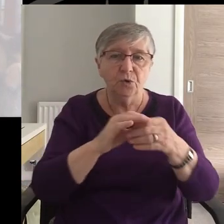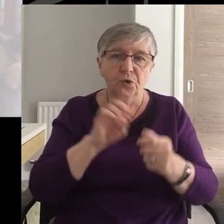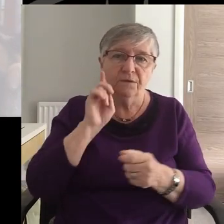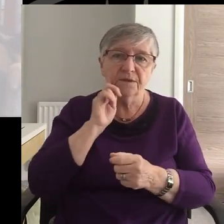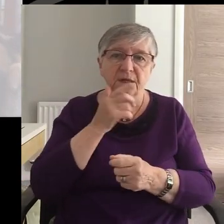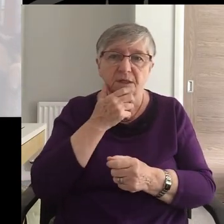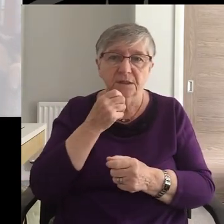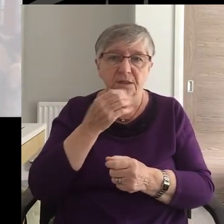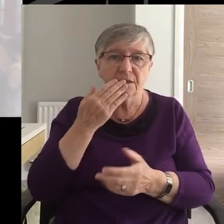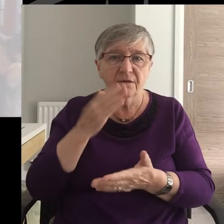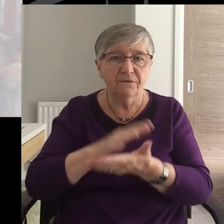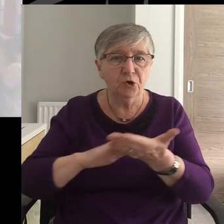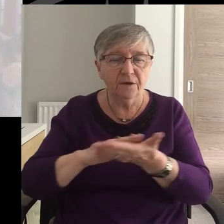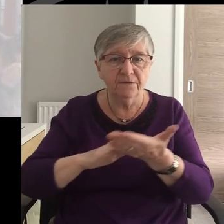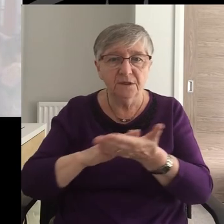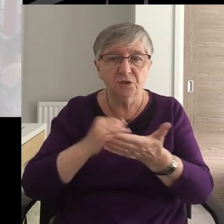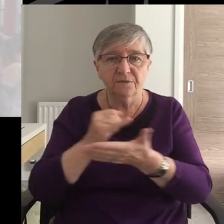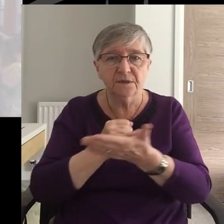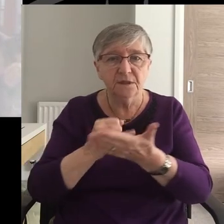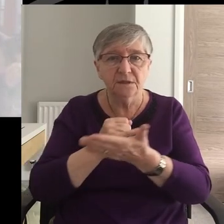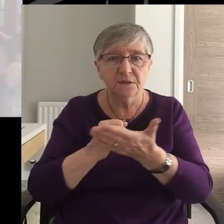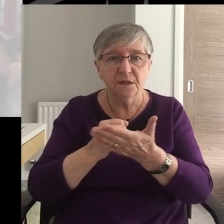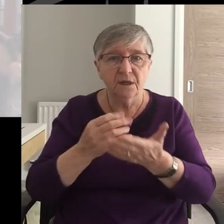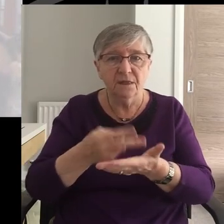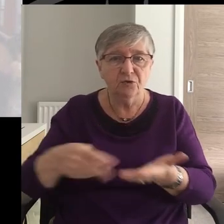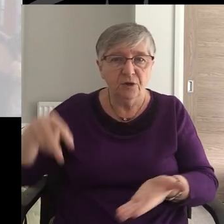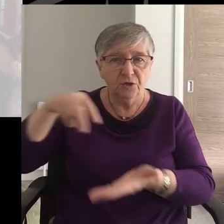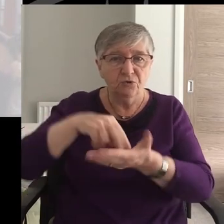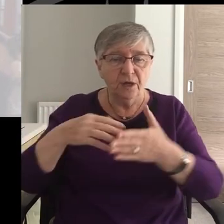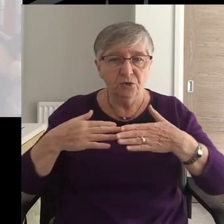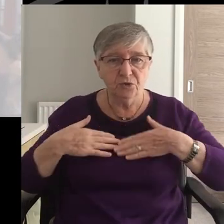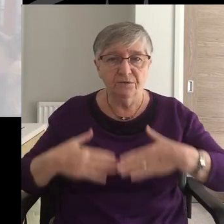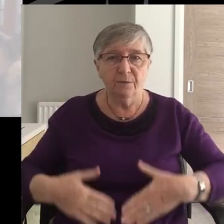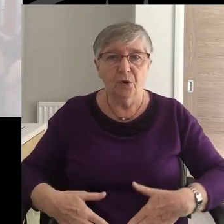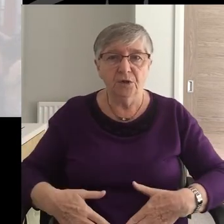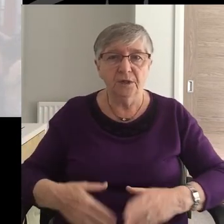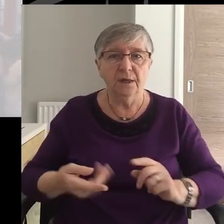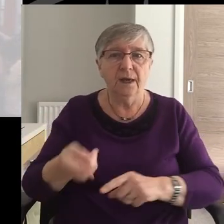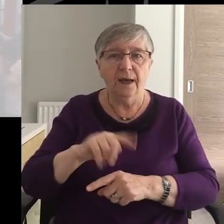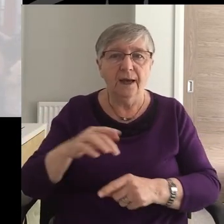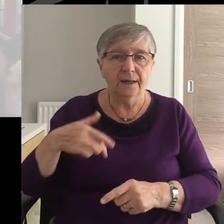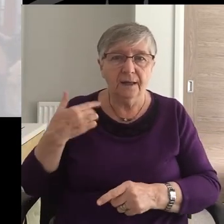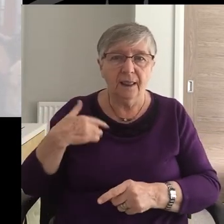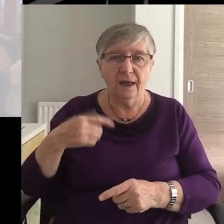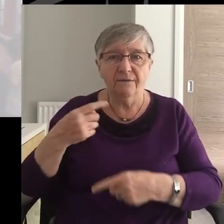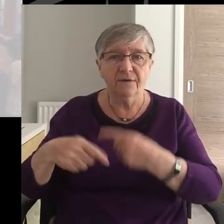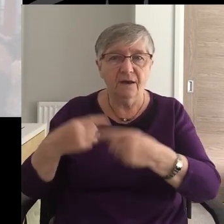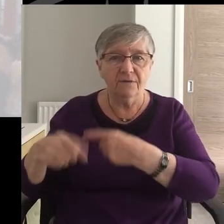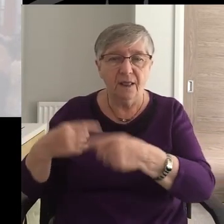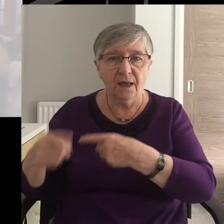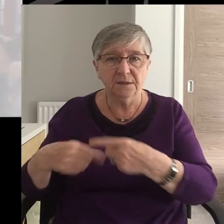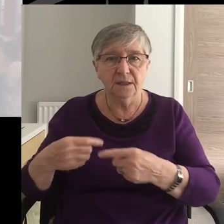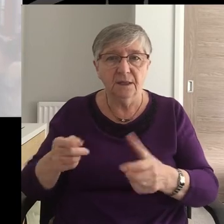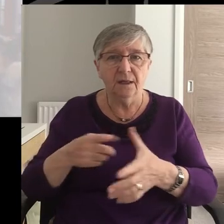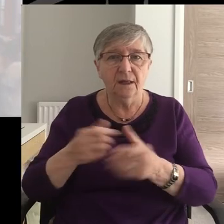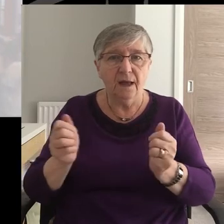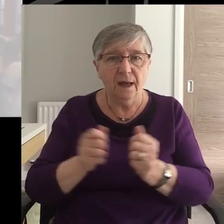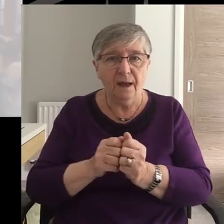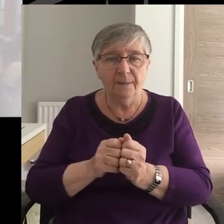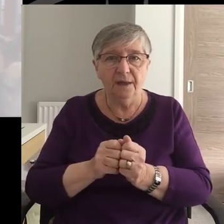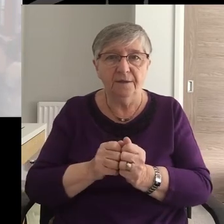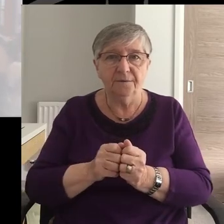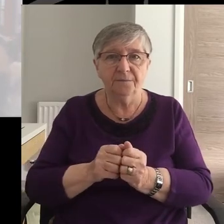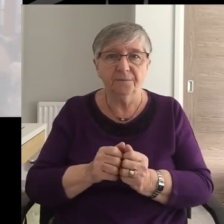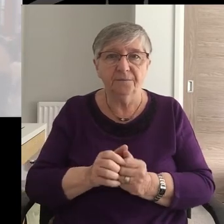communion of saints The forgiveness of sins The resurrection of the body And the life of our Lord's name